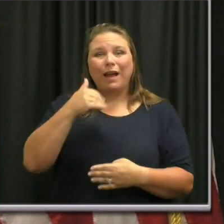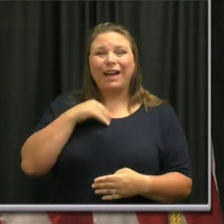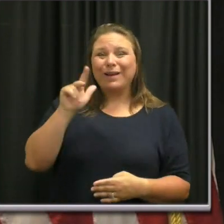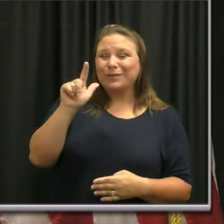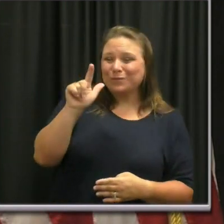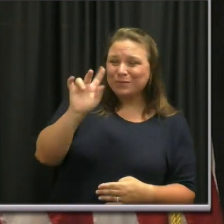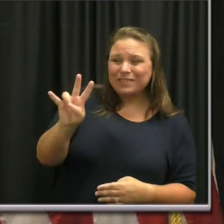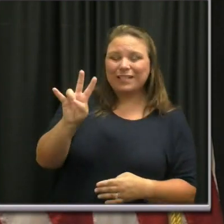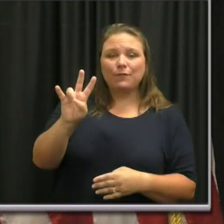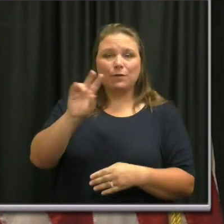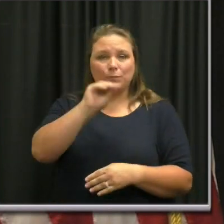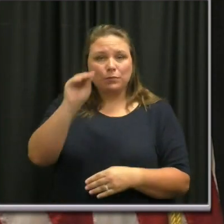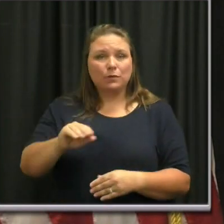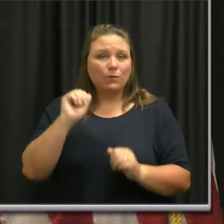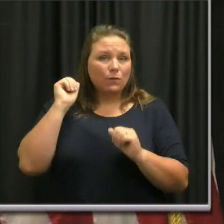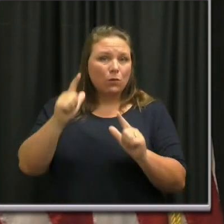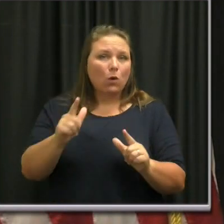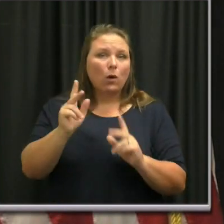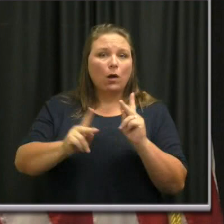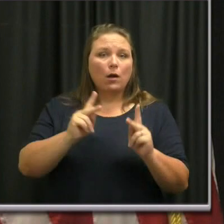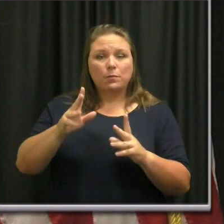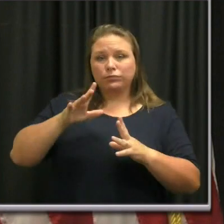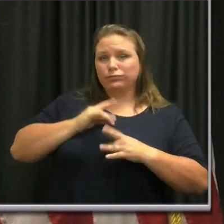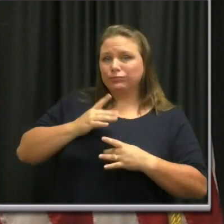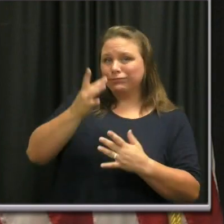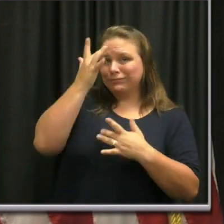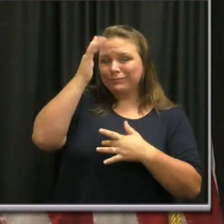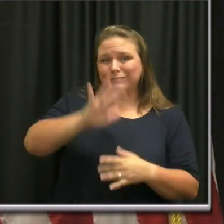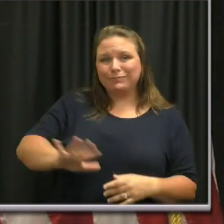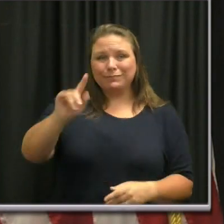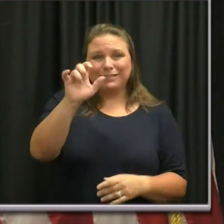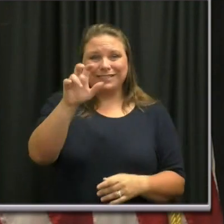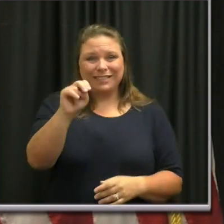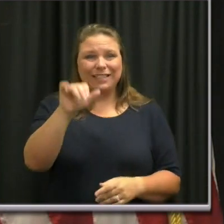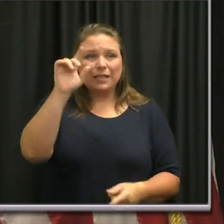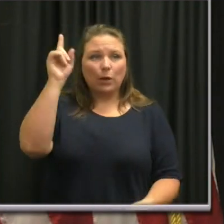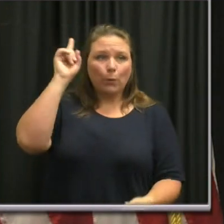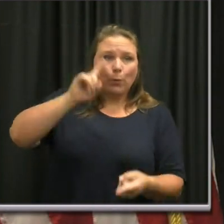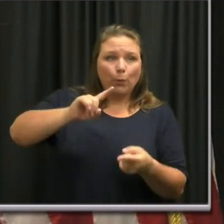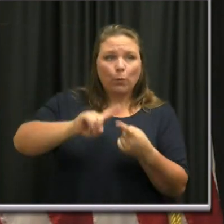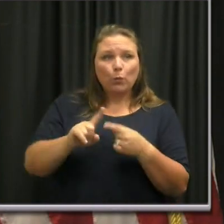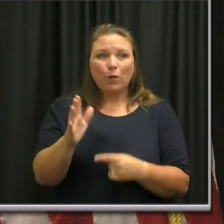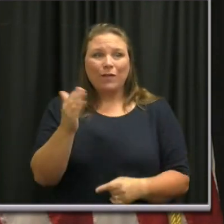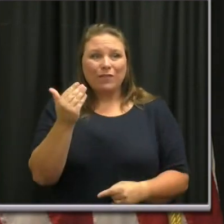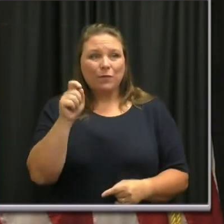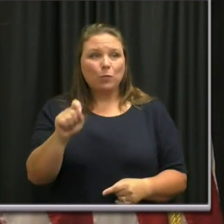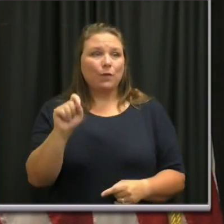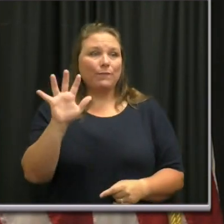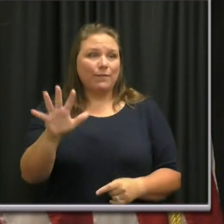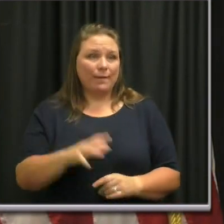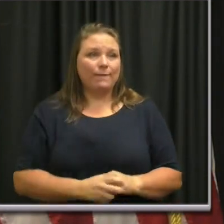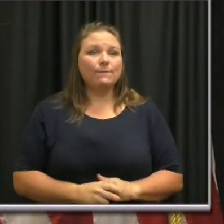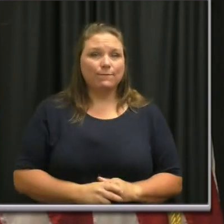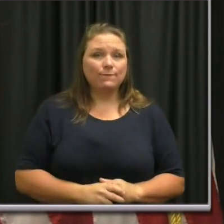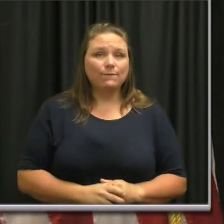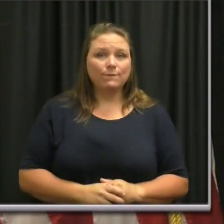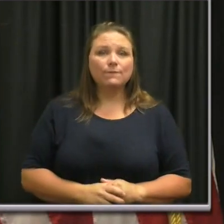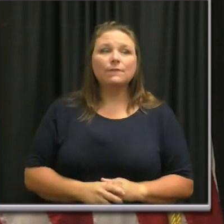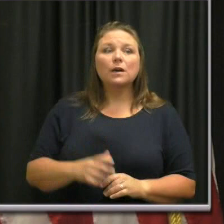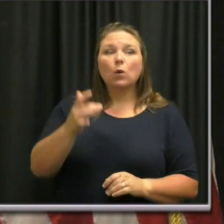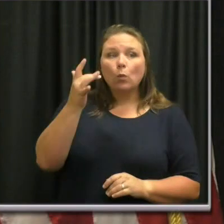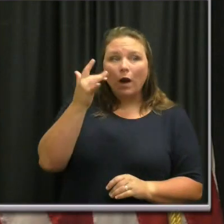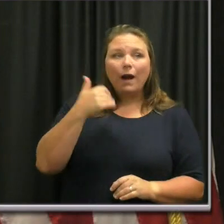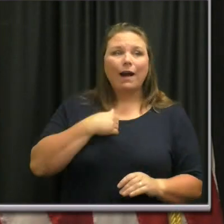percent of the daily new cases of COVID-19 in Tennessee. That number has shrunk to just 15 and a half percent, as